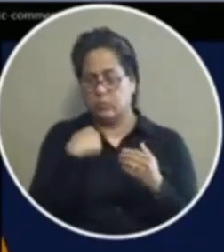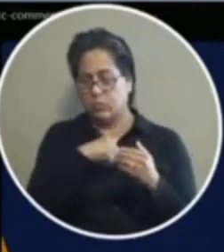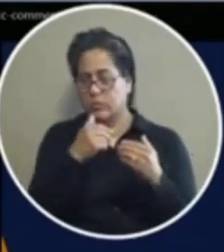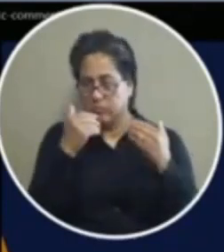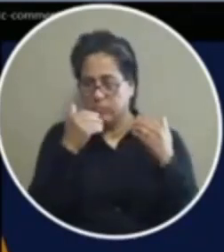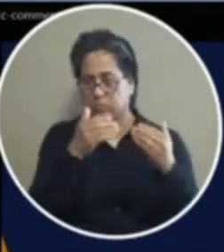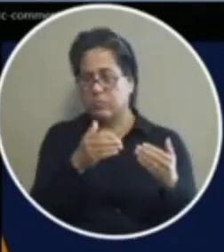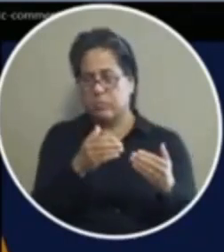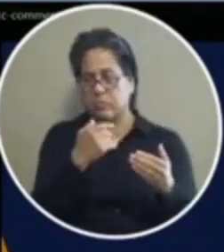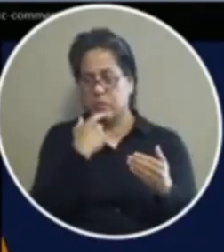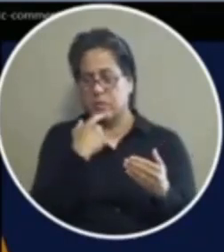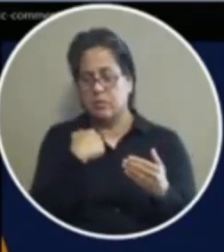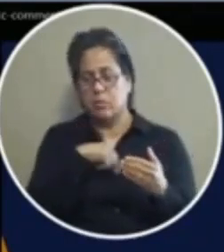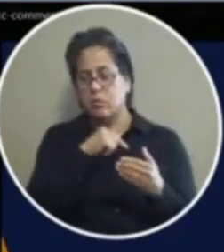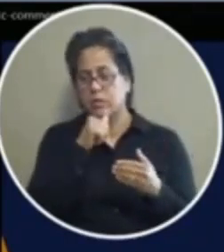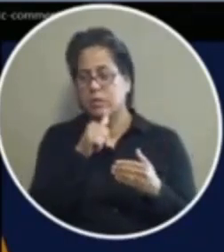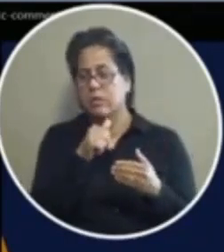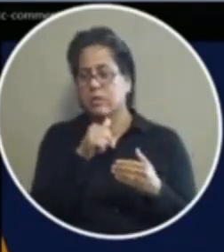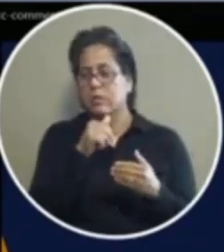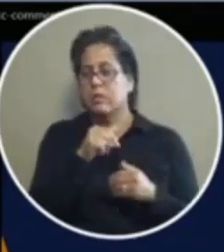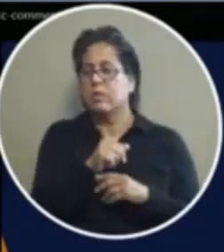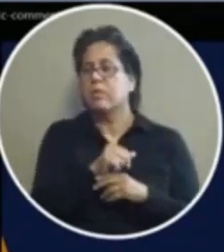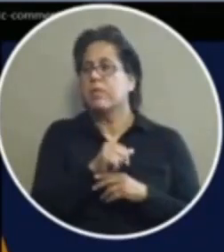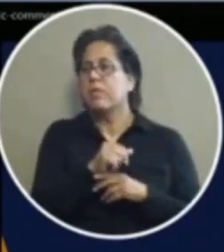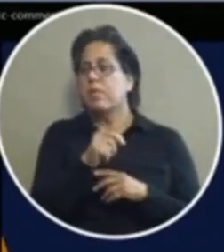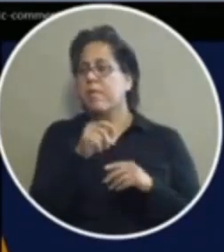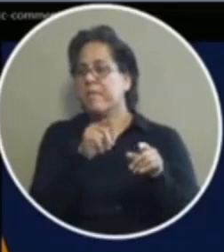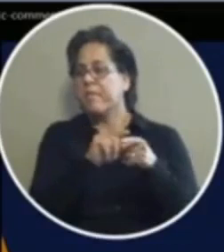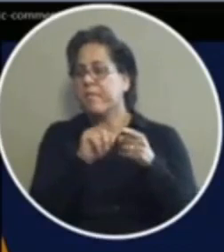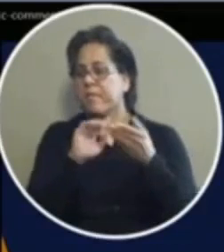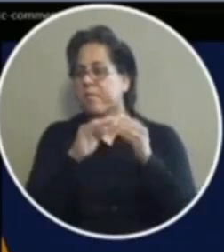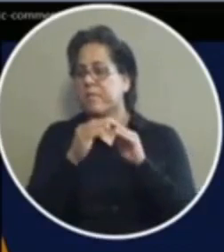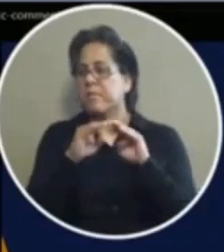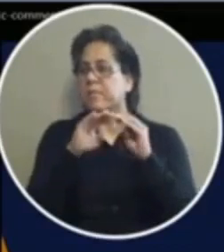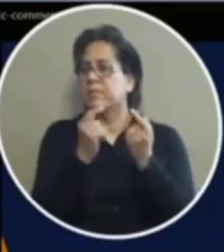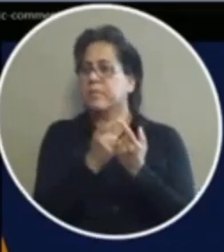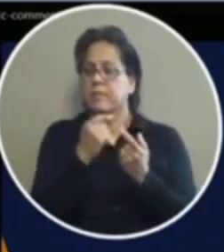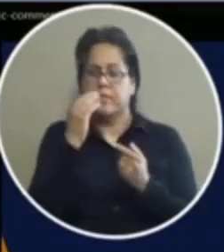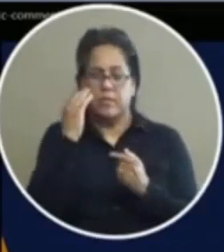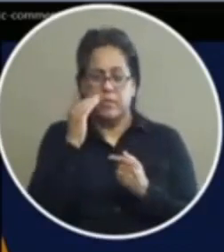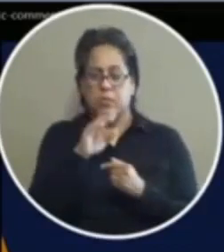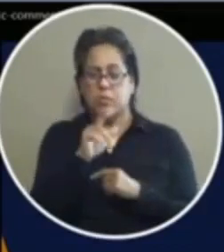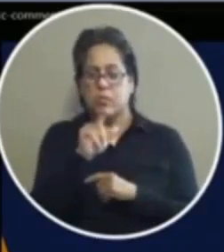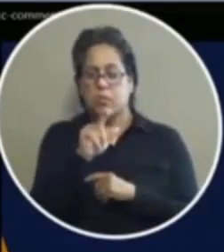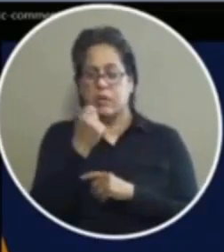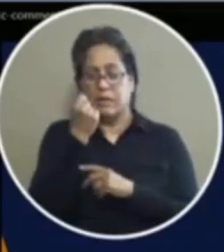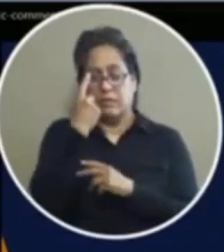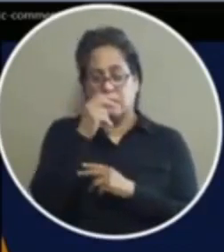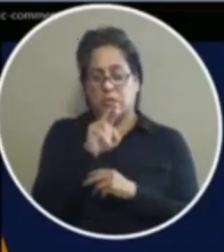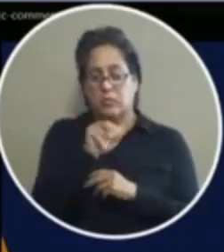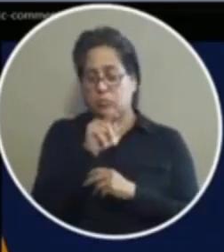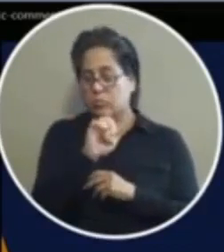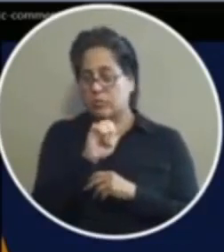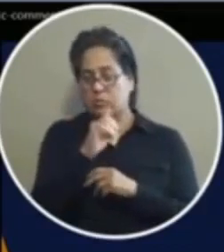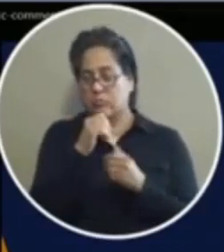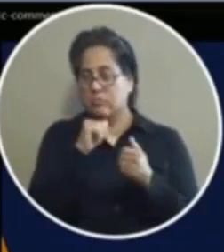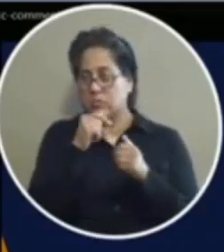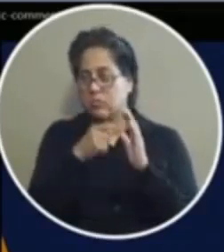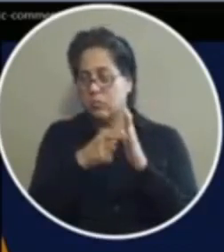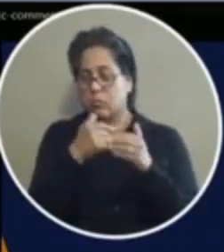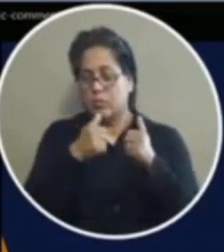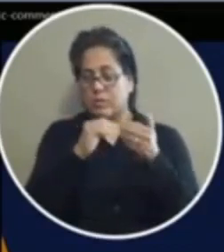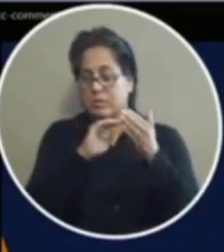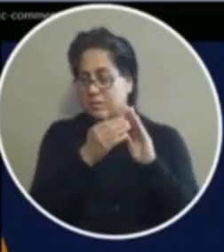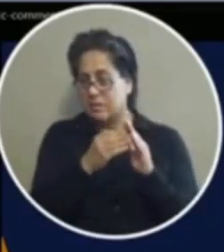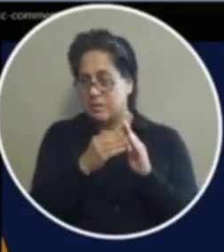and prove we are not who they say we are as city council and mayor i know that your literacy rate is not represented in what the city is which is why